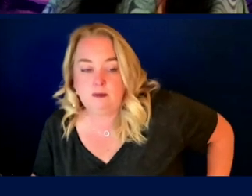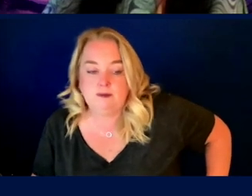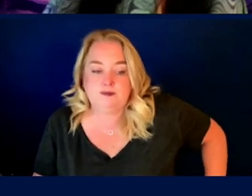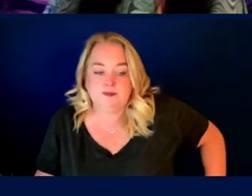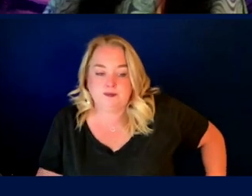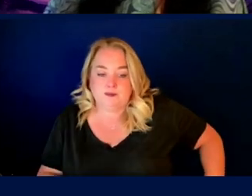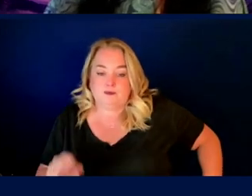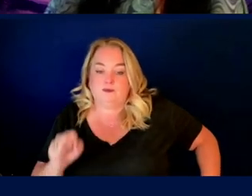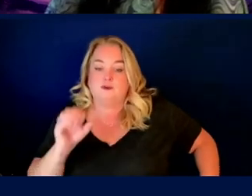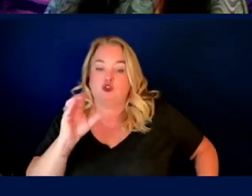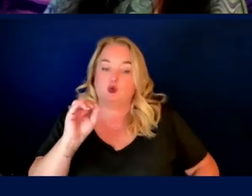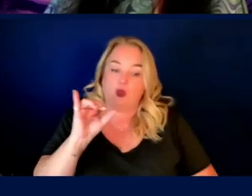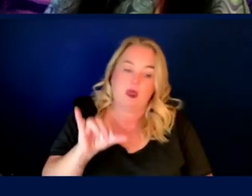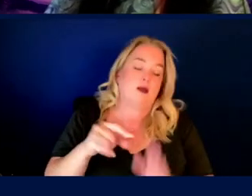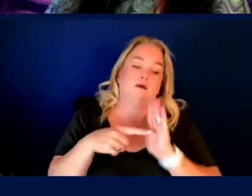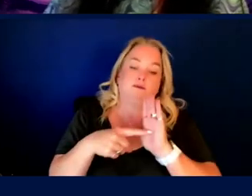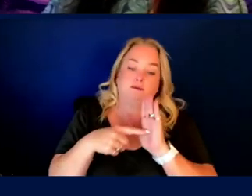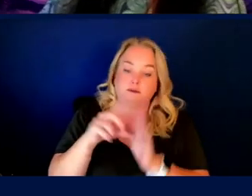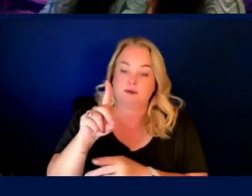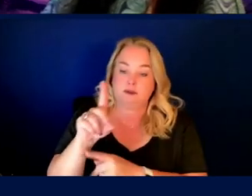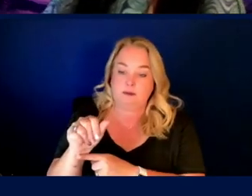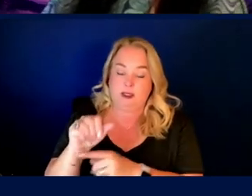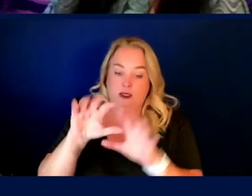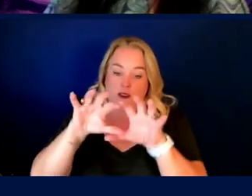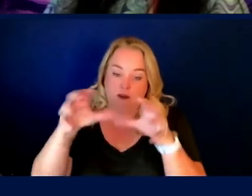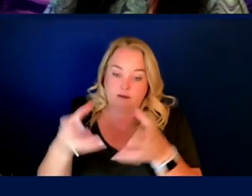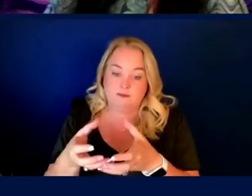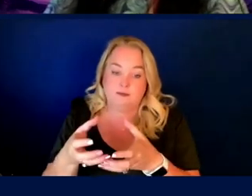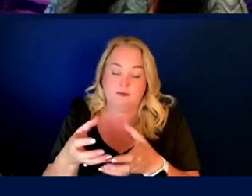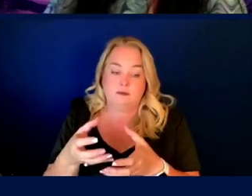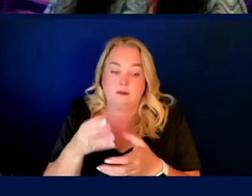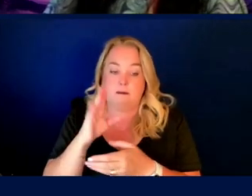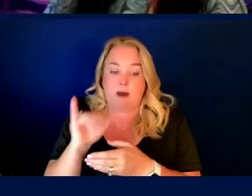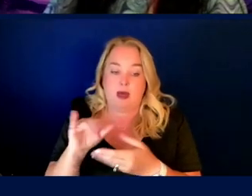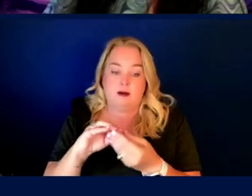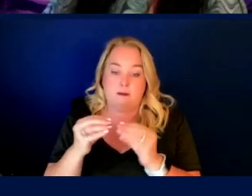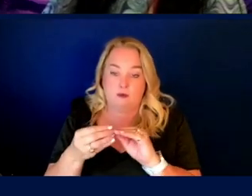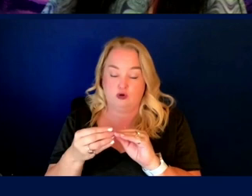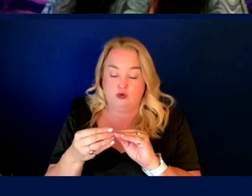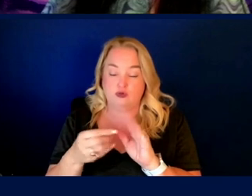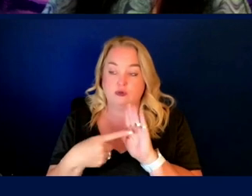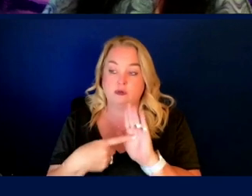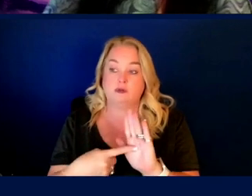So just, uh, to highlight disability globally, uh, by the numbers, uh,